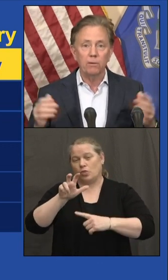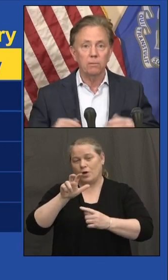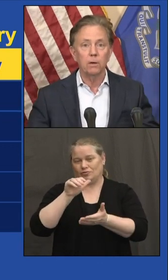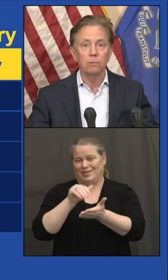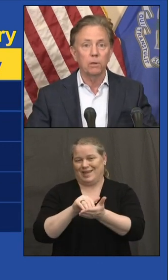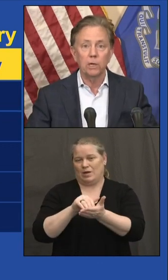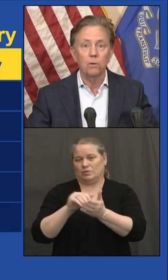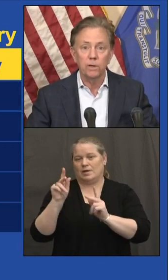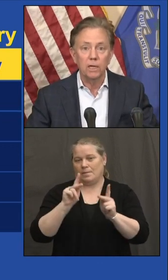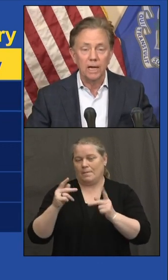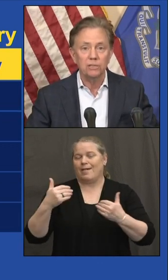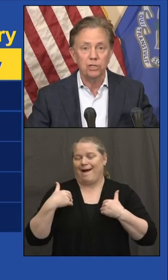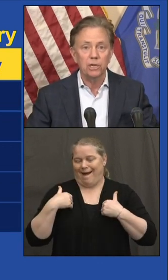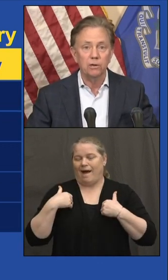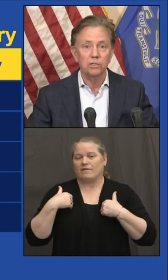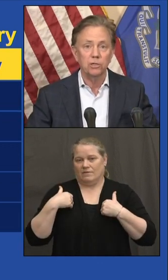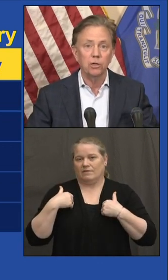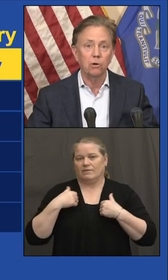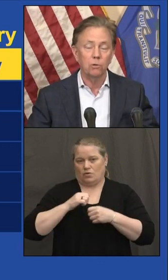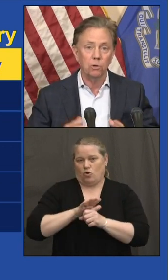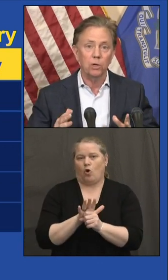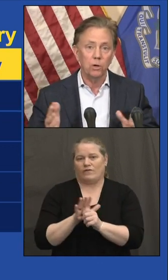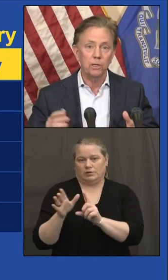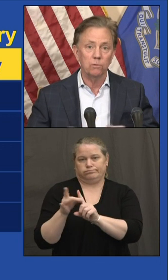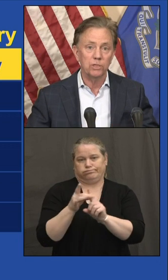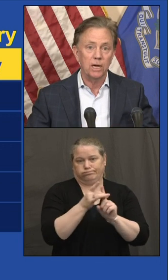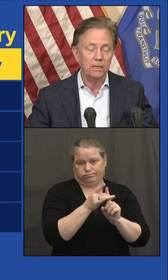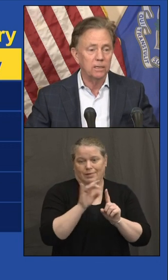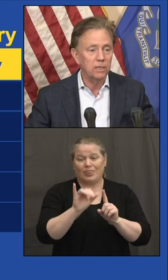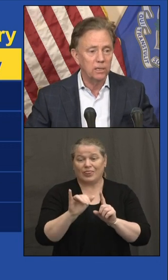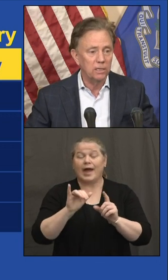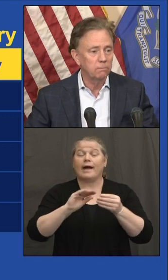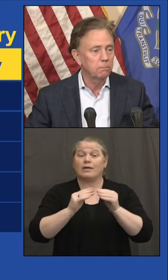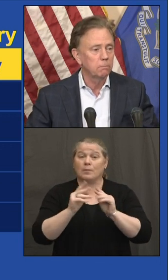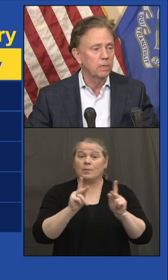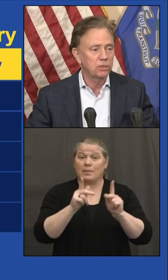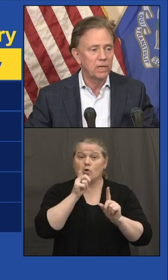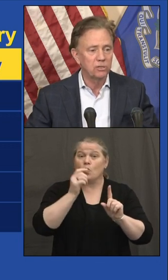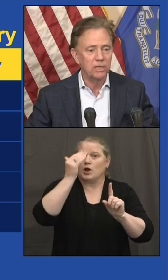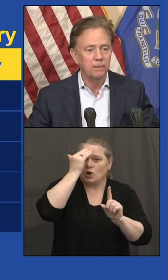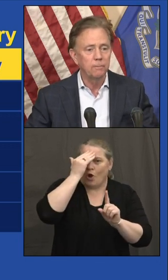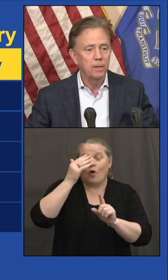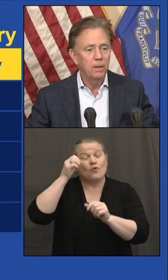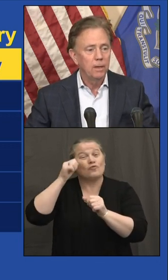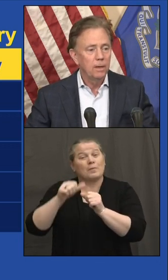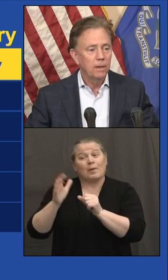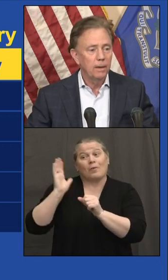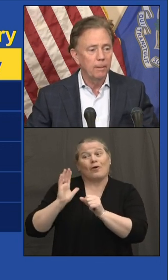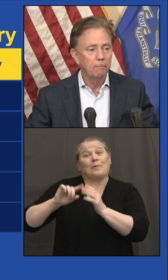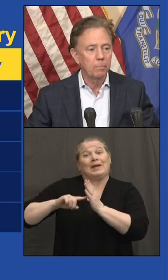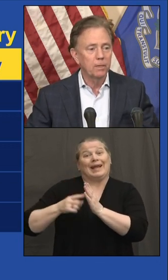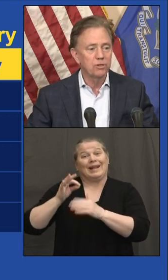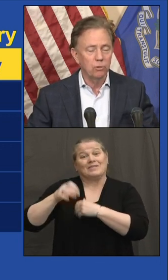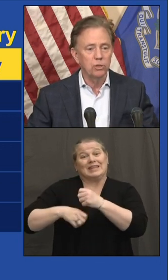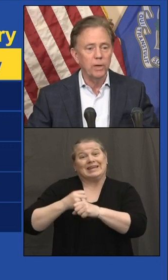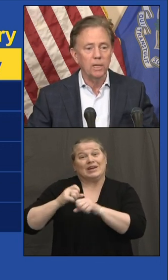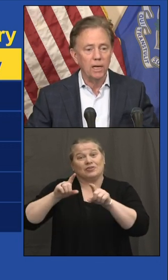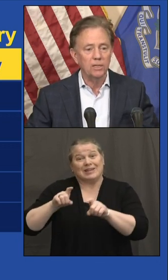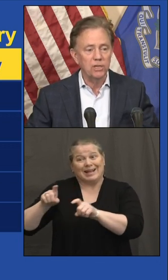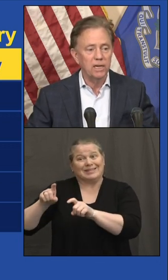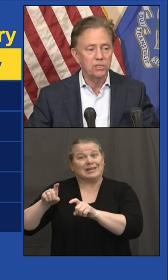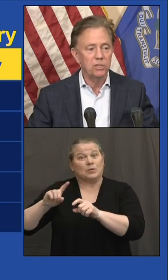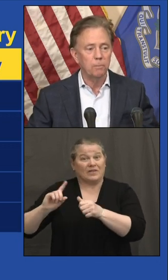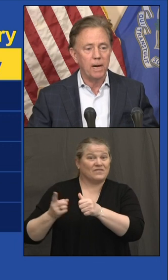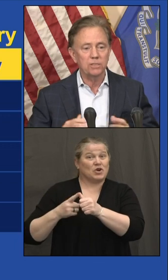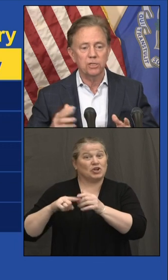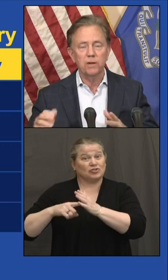know about really over the last year. As you know, early on, there was not nearly much testing. Still doing a